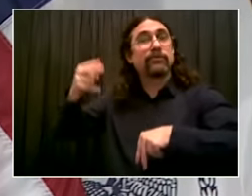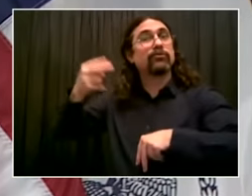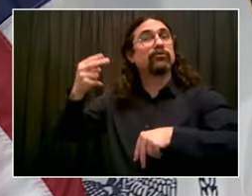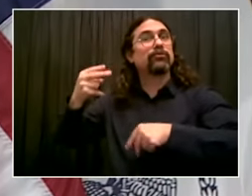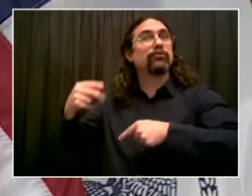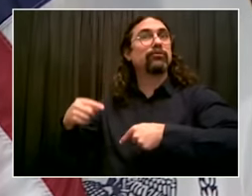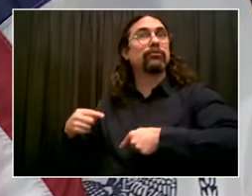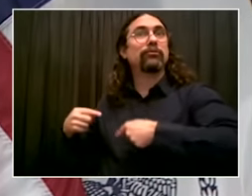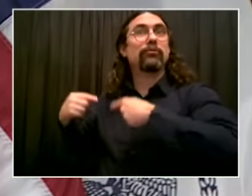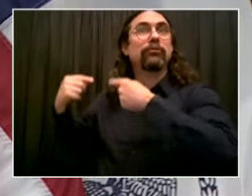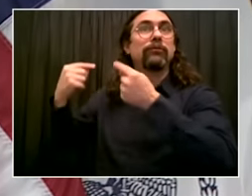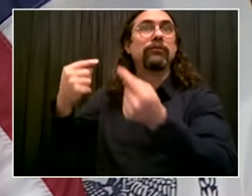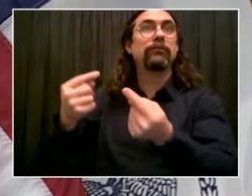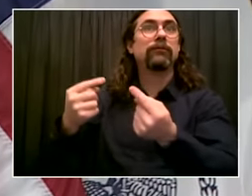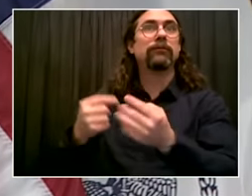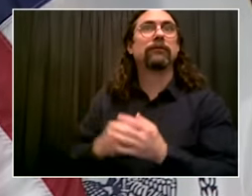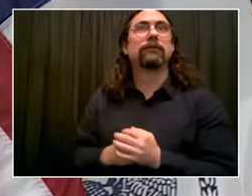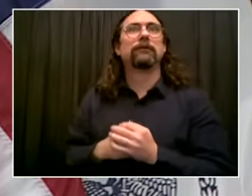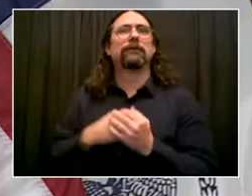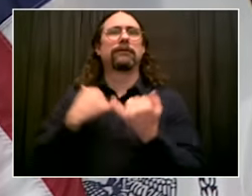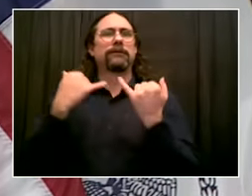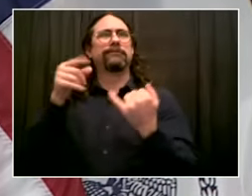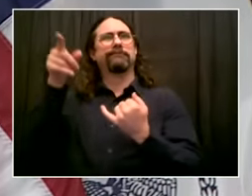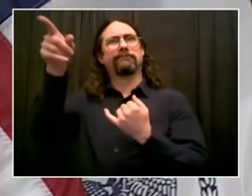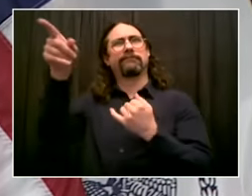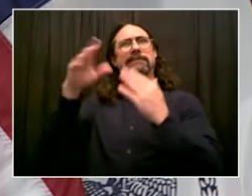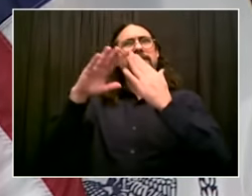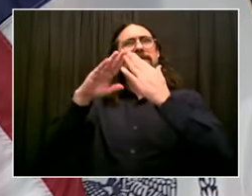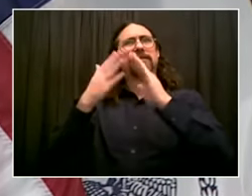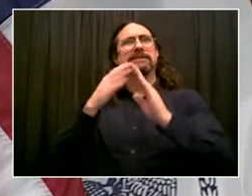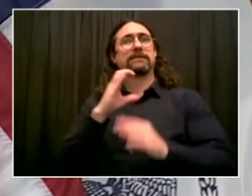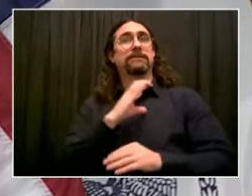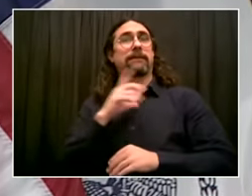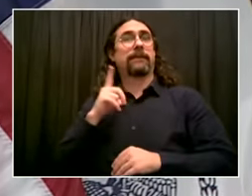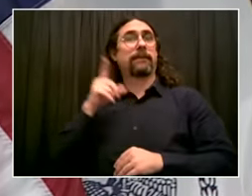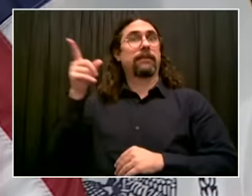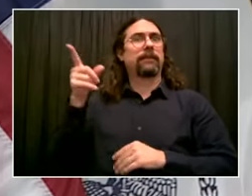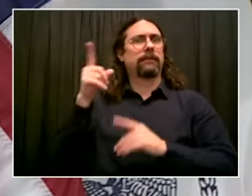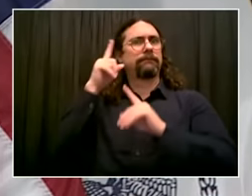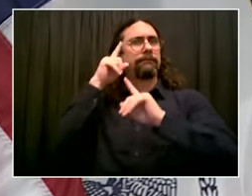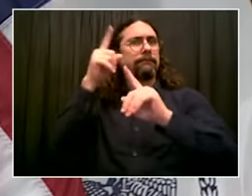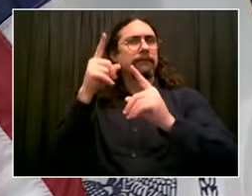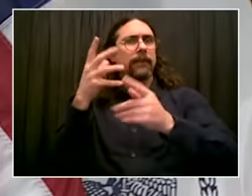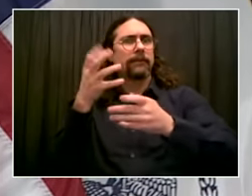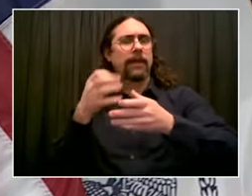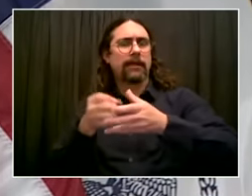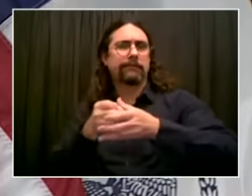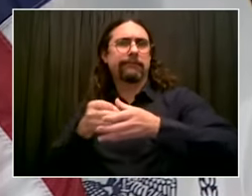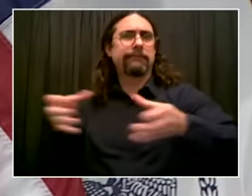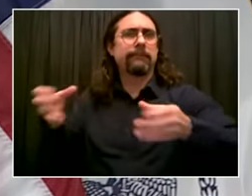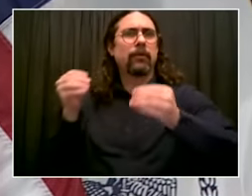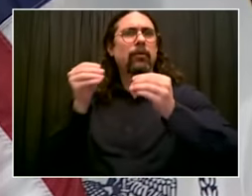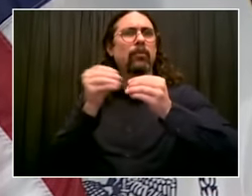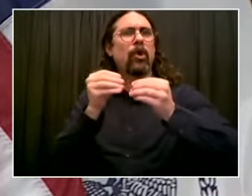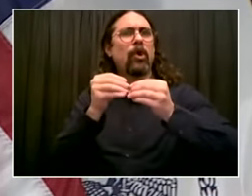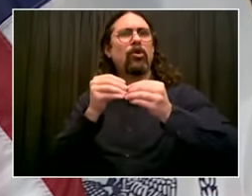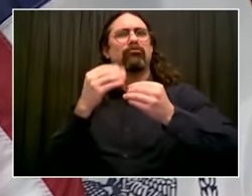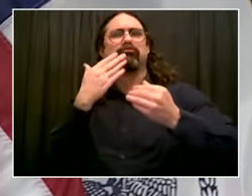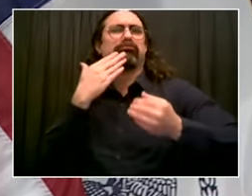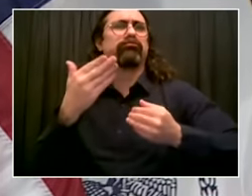squad so that it could investigate more than the current one percent of crashes that cause injuries. So